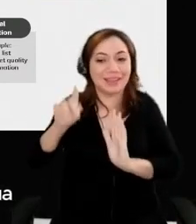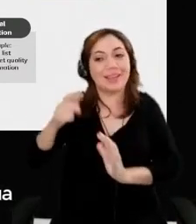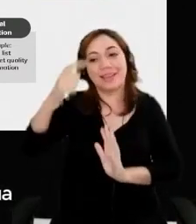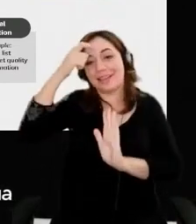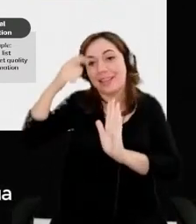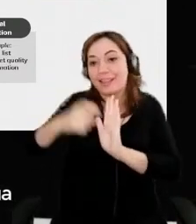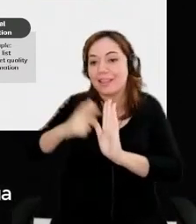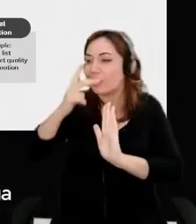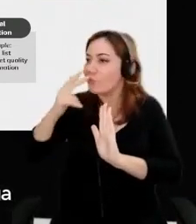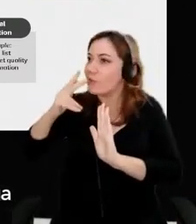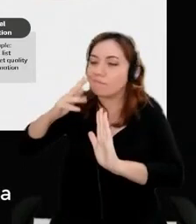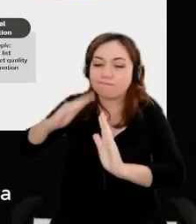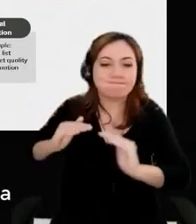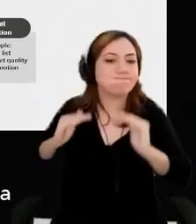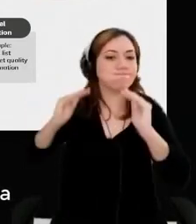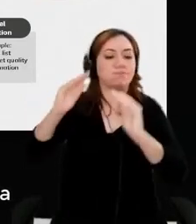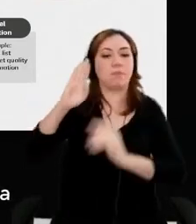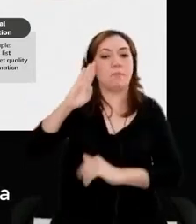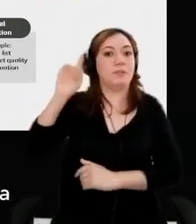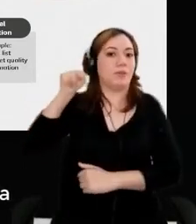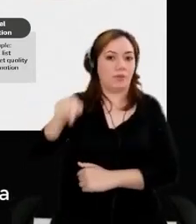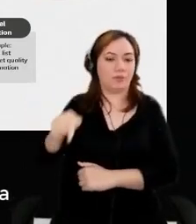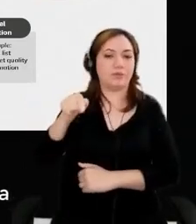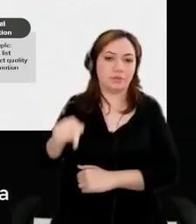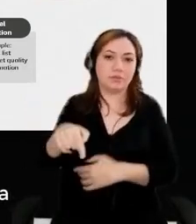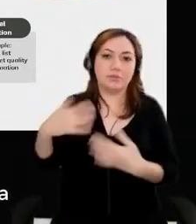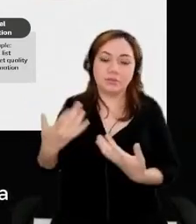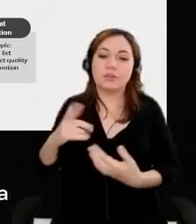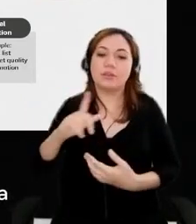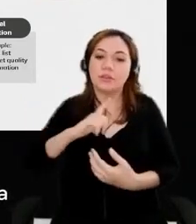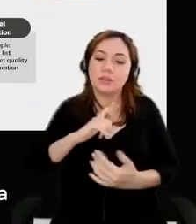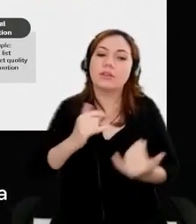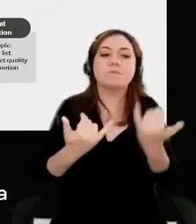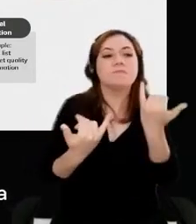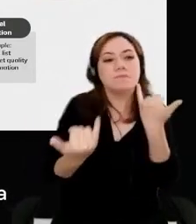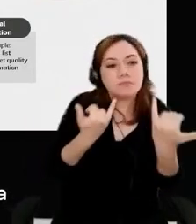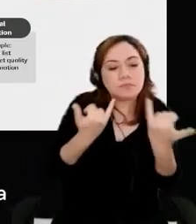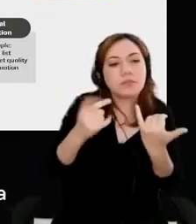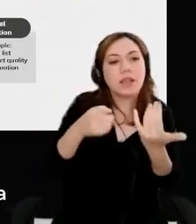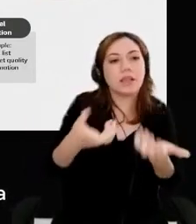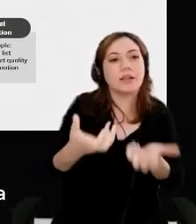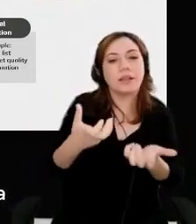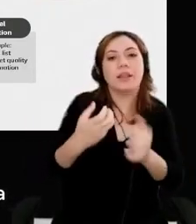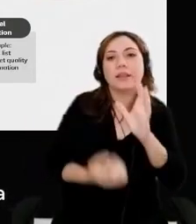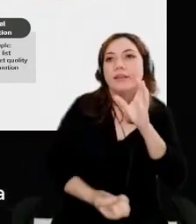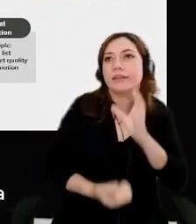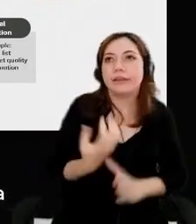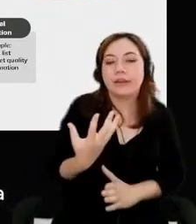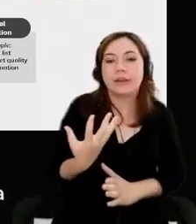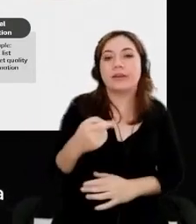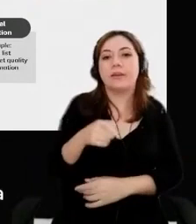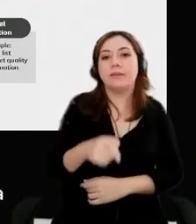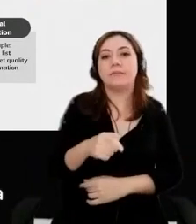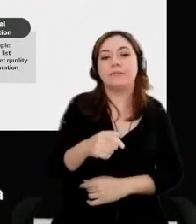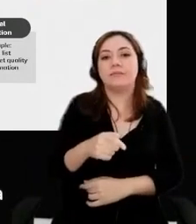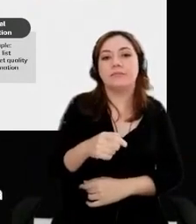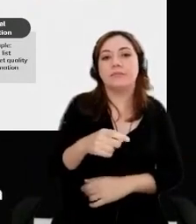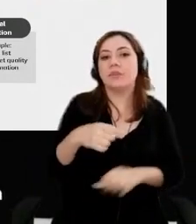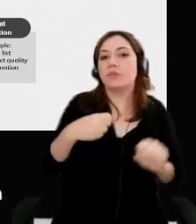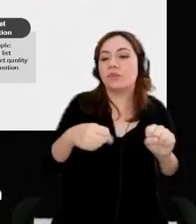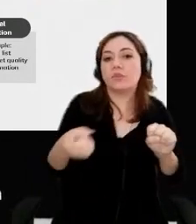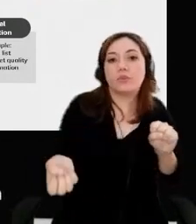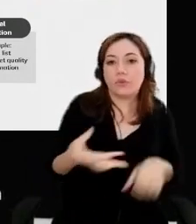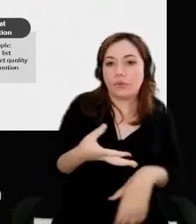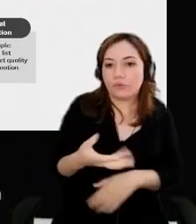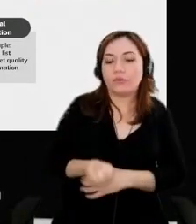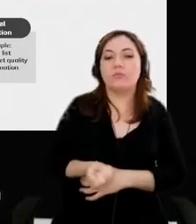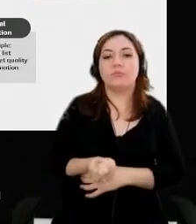So, I'll give you a couple of examples. Let's say that we wanted to create a new motorcycle, electric